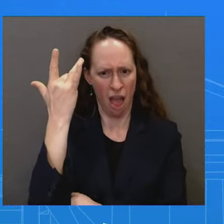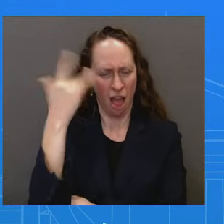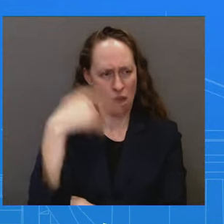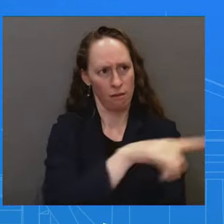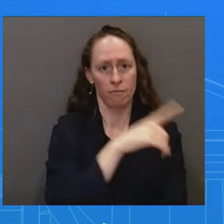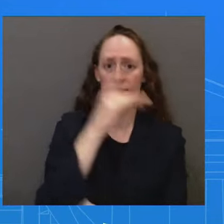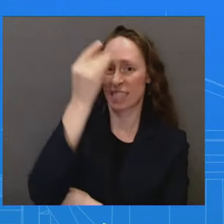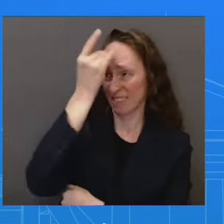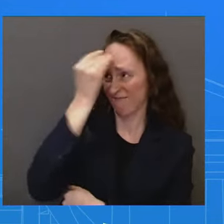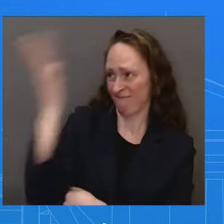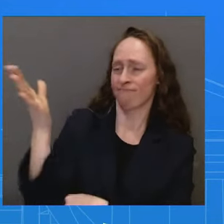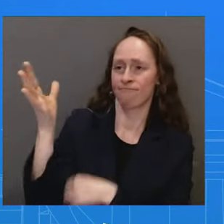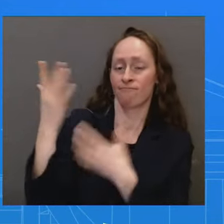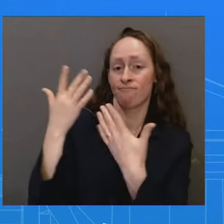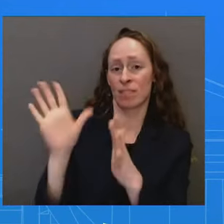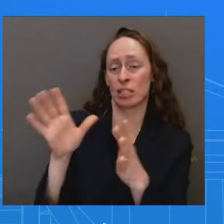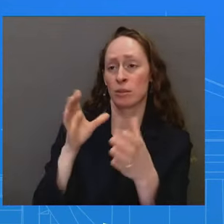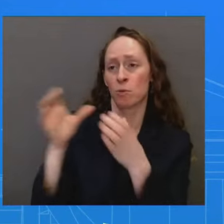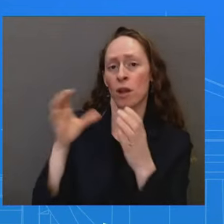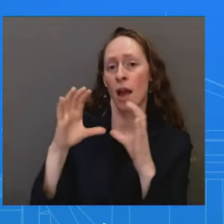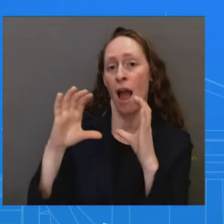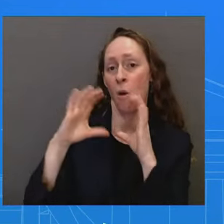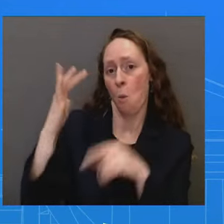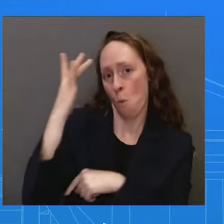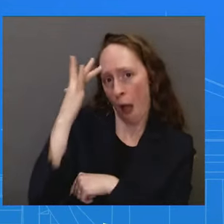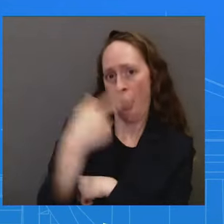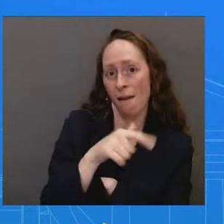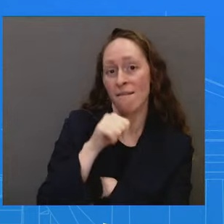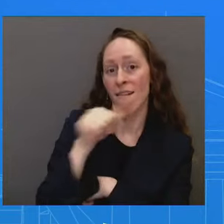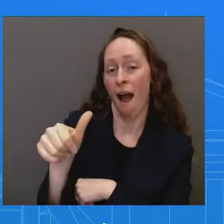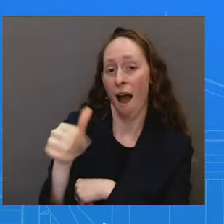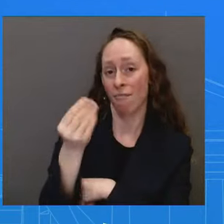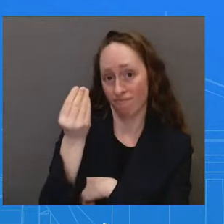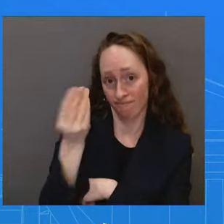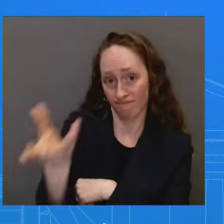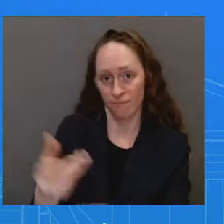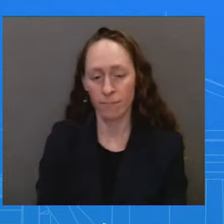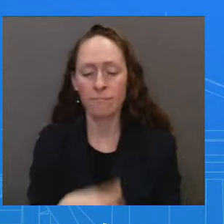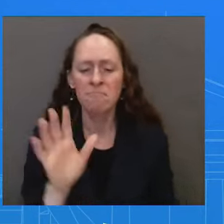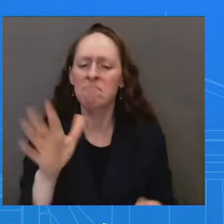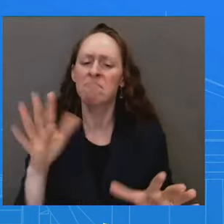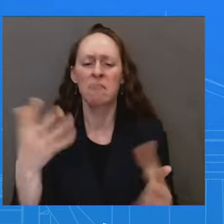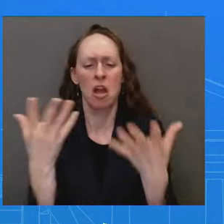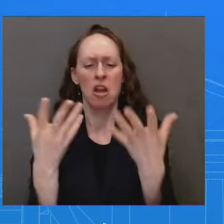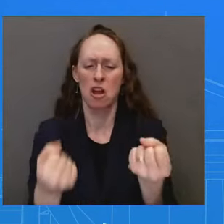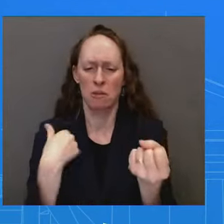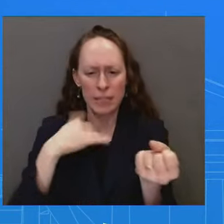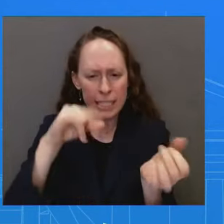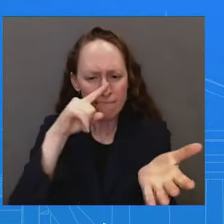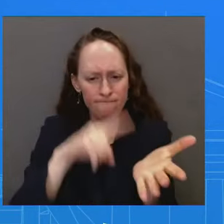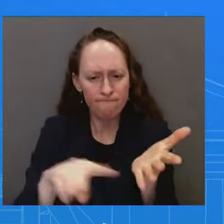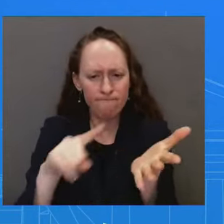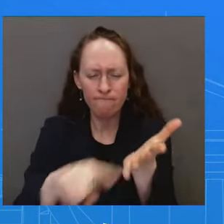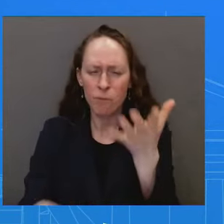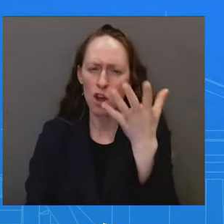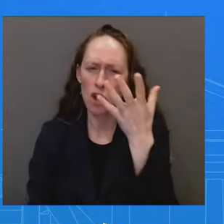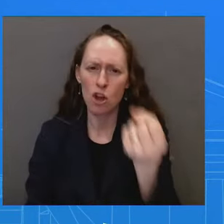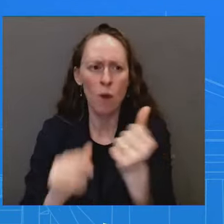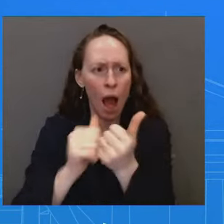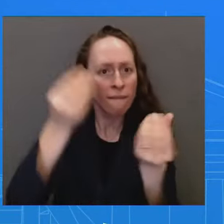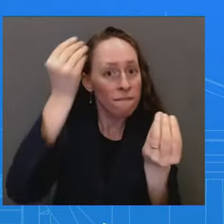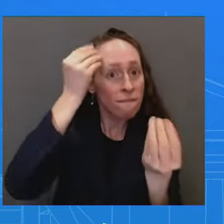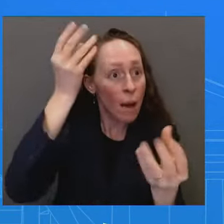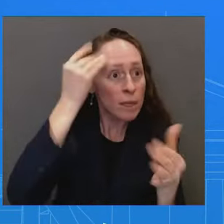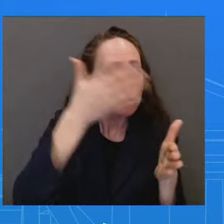made it clear that we would like to learn more about the information flow process. And have you received any clarification? I'm not at liberty to disclose any. I'm not